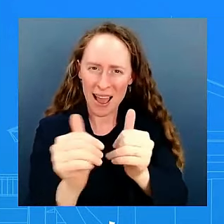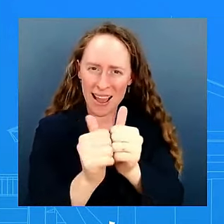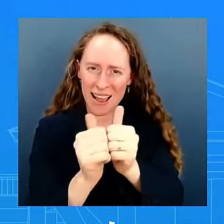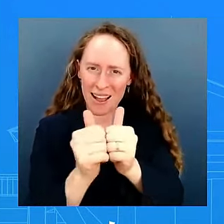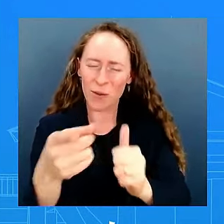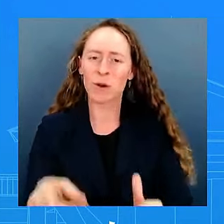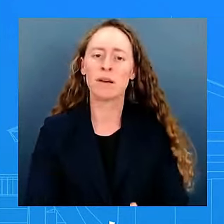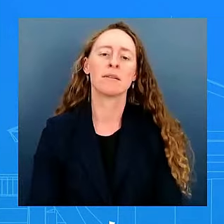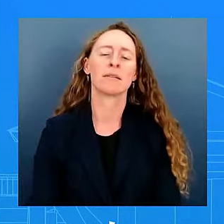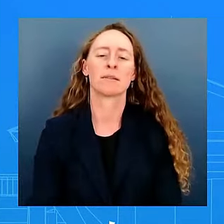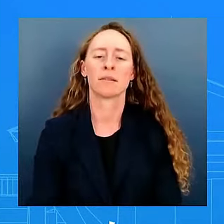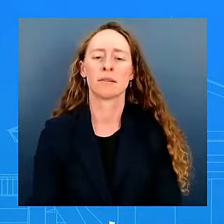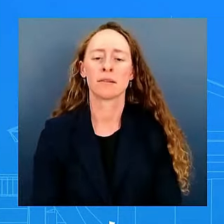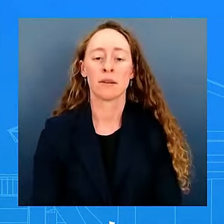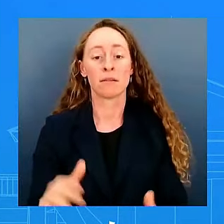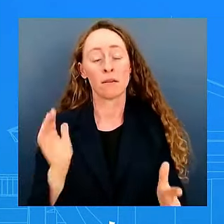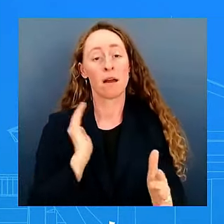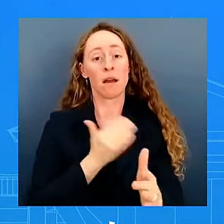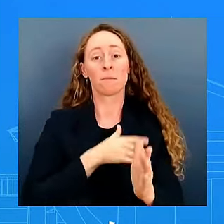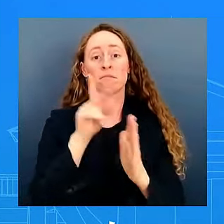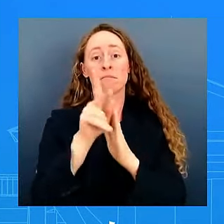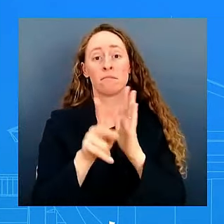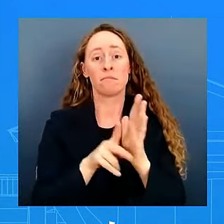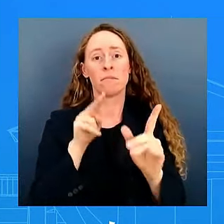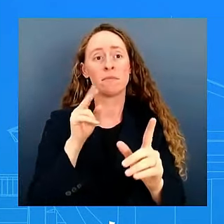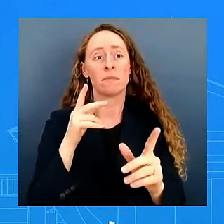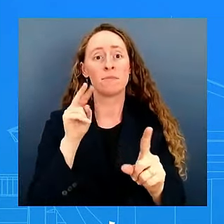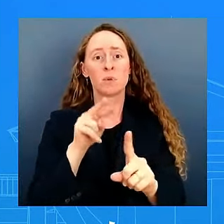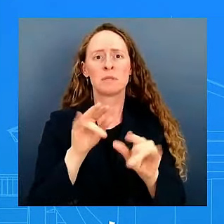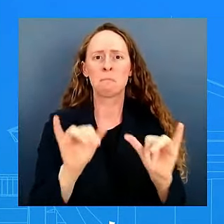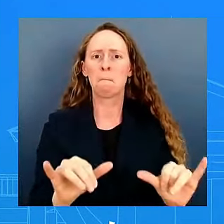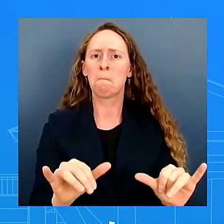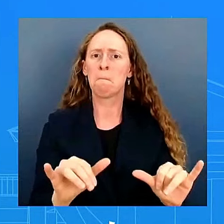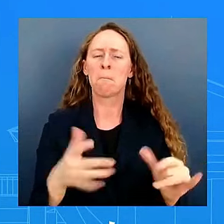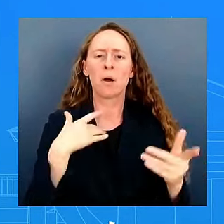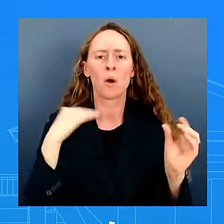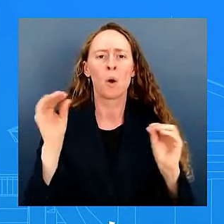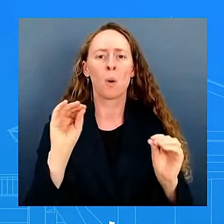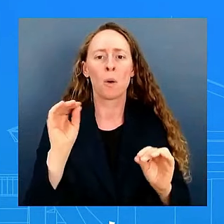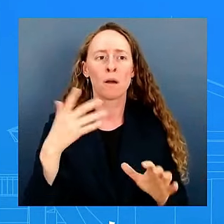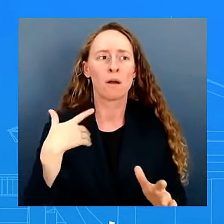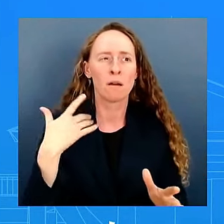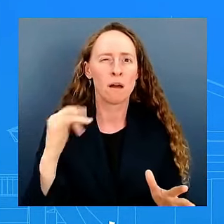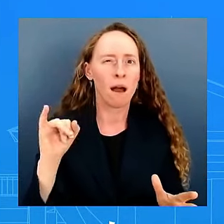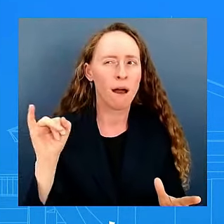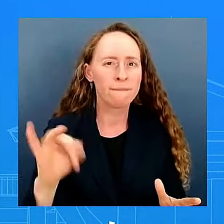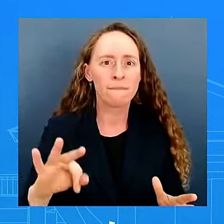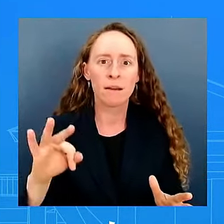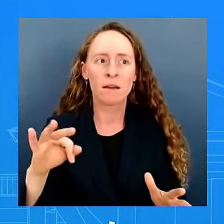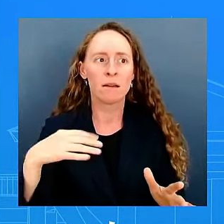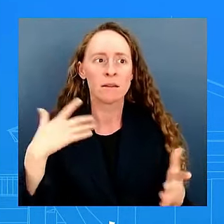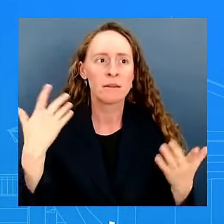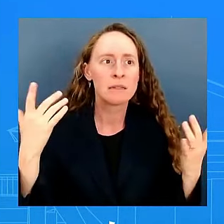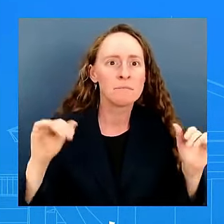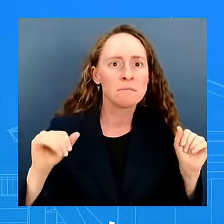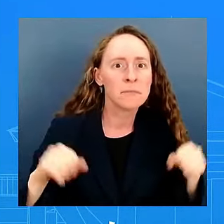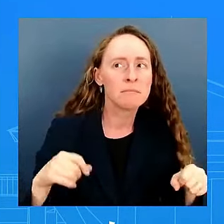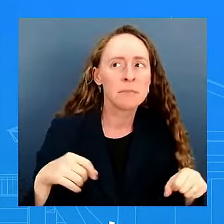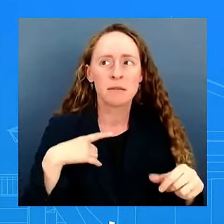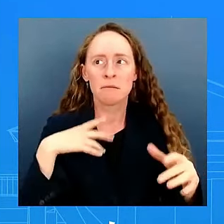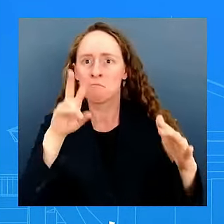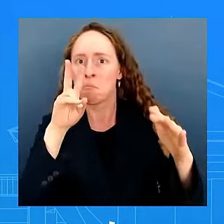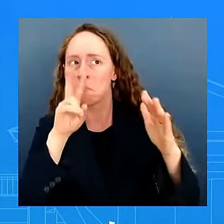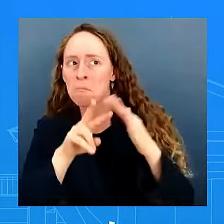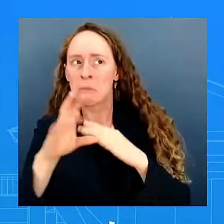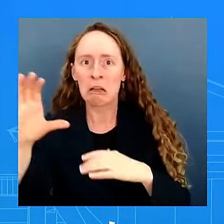here i just i'm not going to go into what if this happens then what i'm not going to get into hypotheticals what i can say this is incredibly